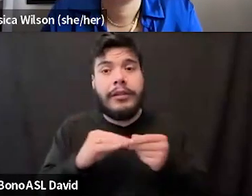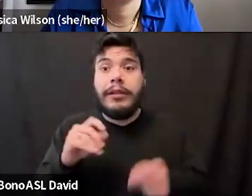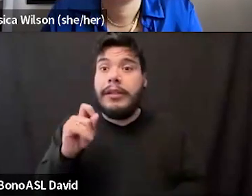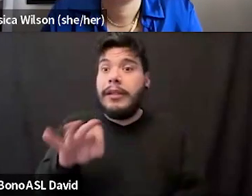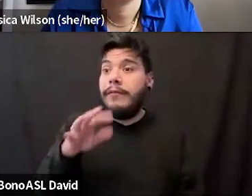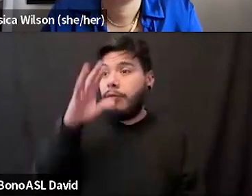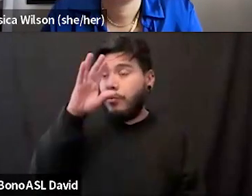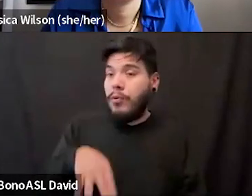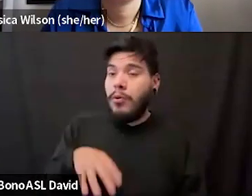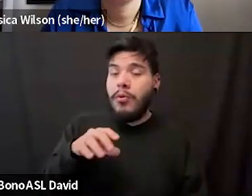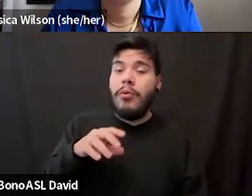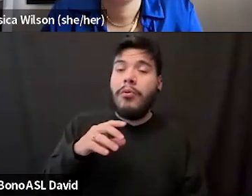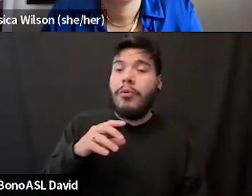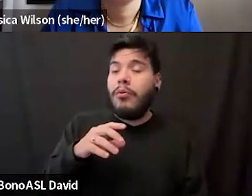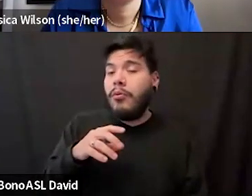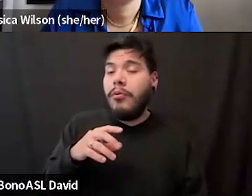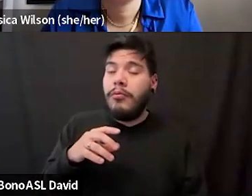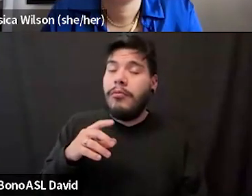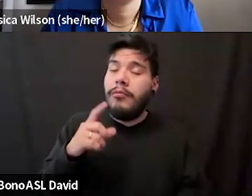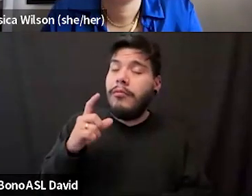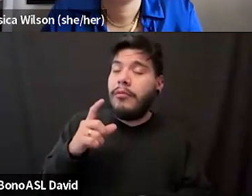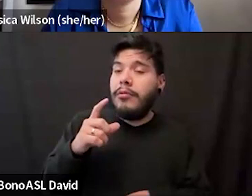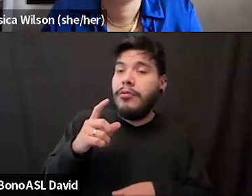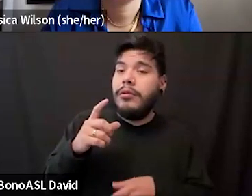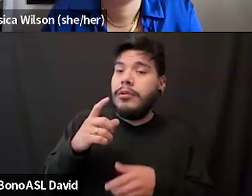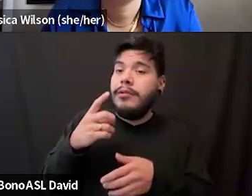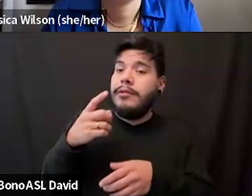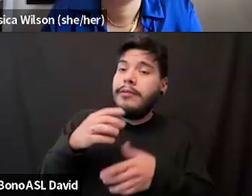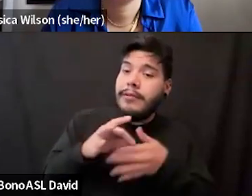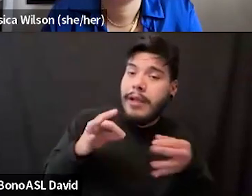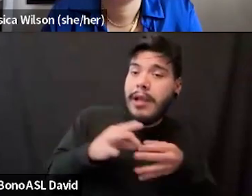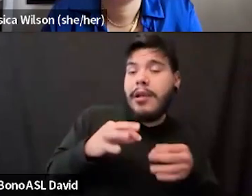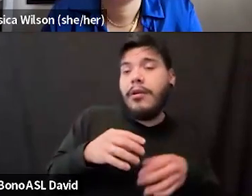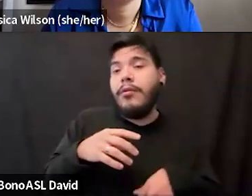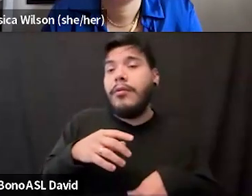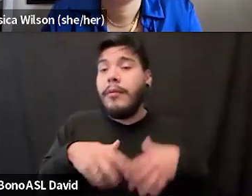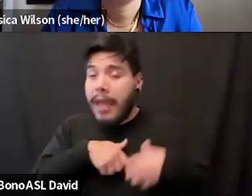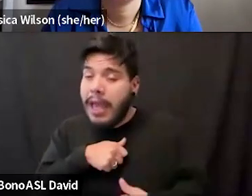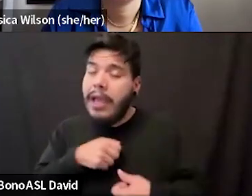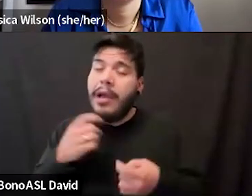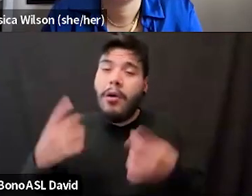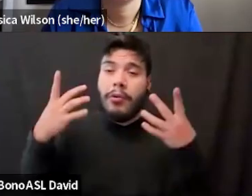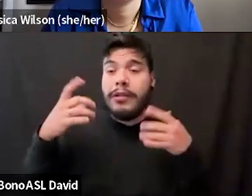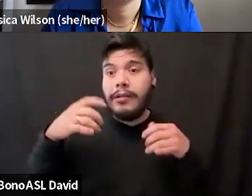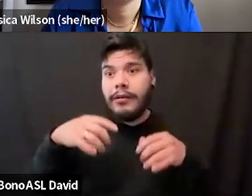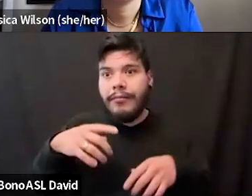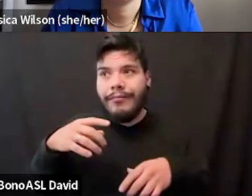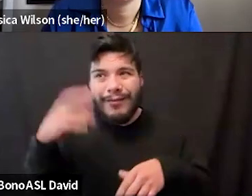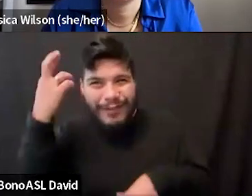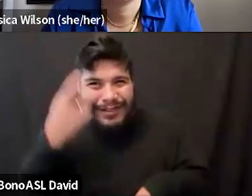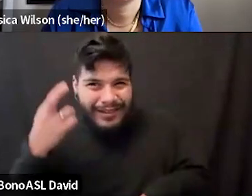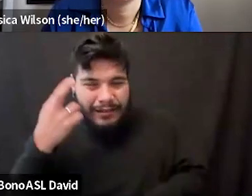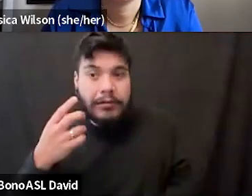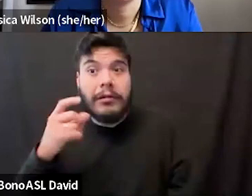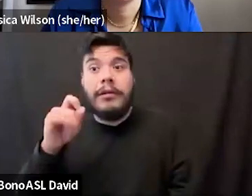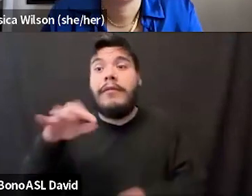super fat, infinite fat. We have to say and talk about the, not only the pain and the anguish, but the systemic reasons for it. That if I go